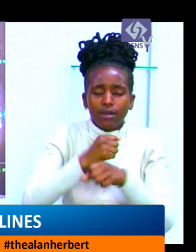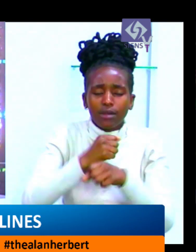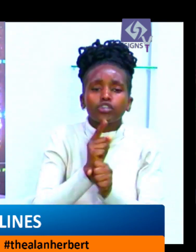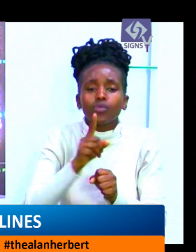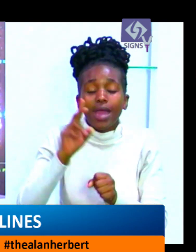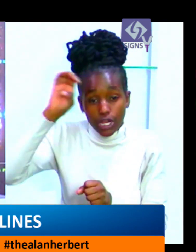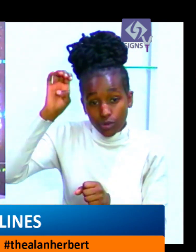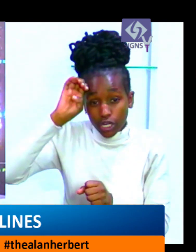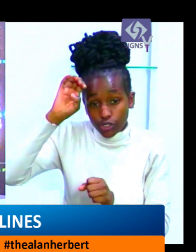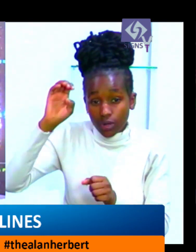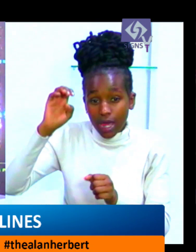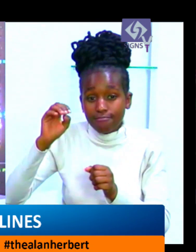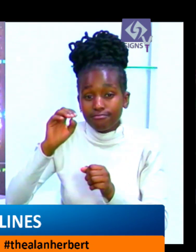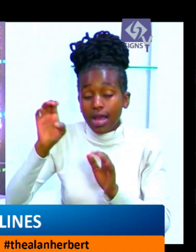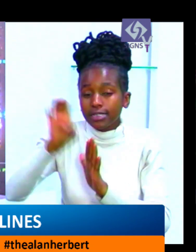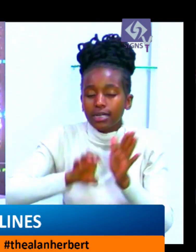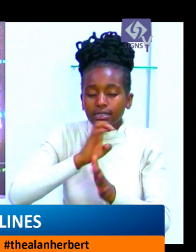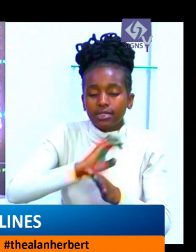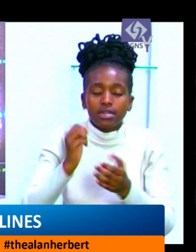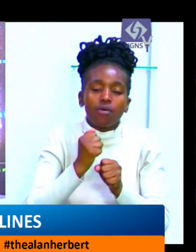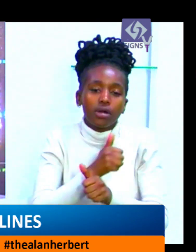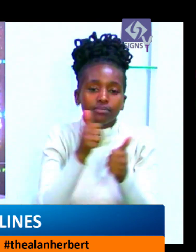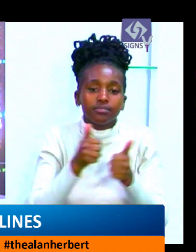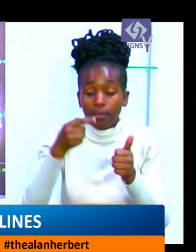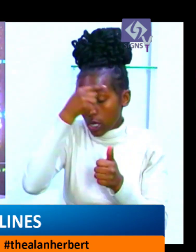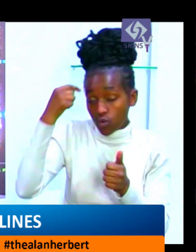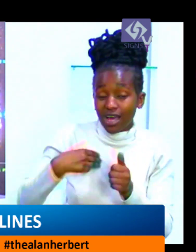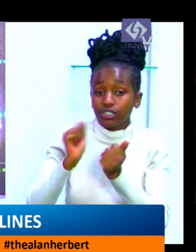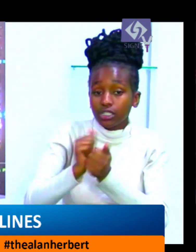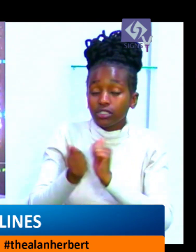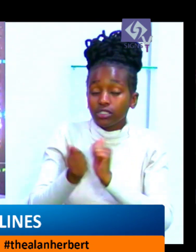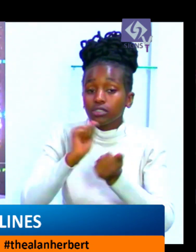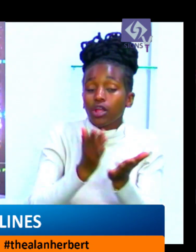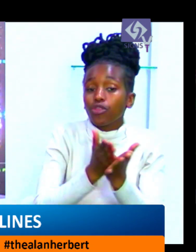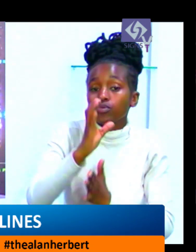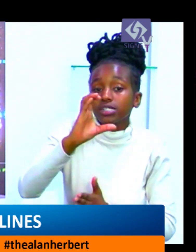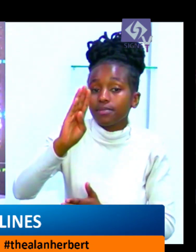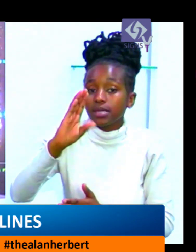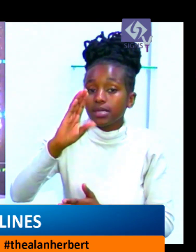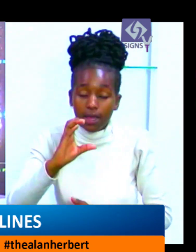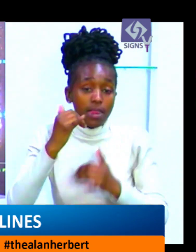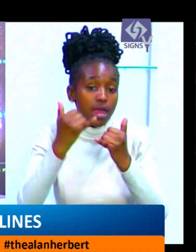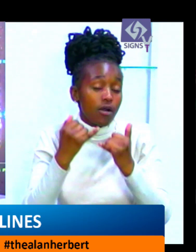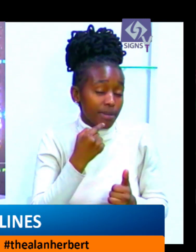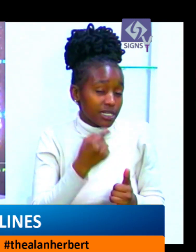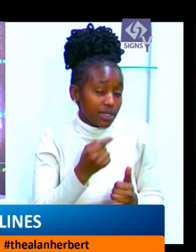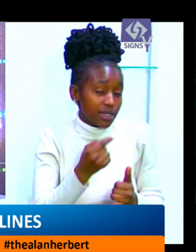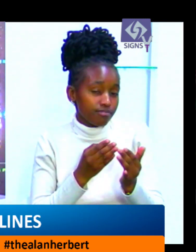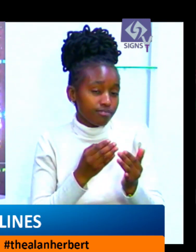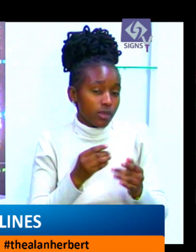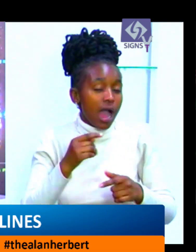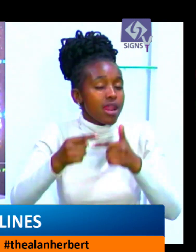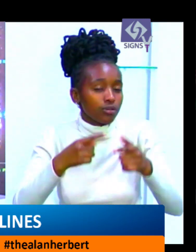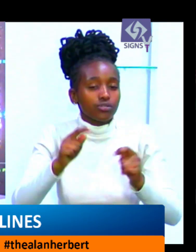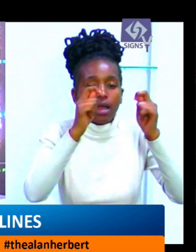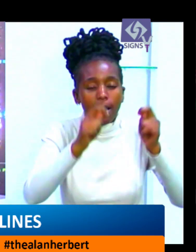brother, Jan Swant Rai, who owns West Kenya sugar over the 20 years lease granted to Sarai and the manor in